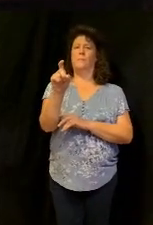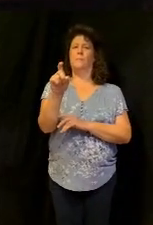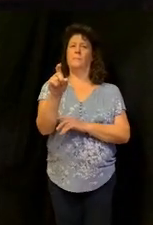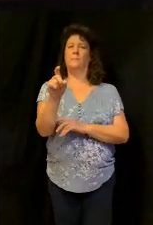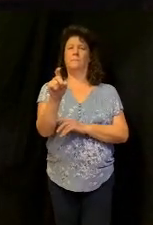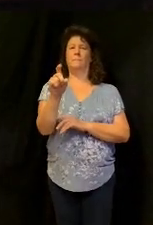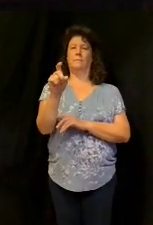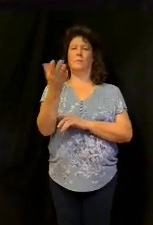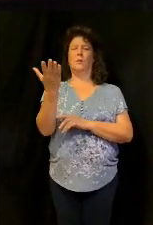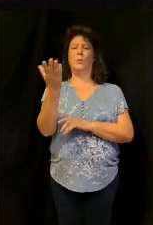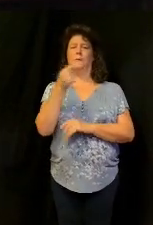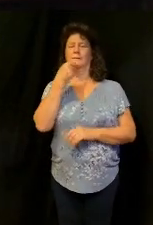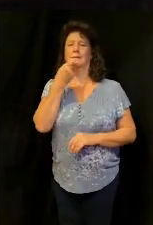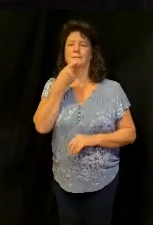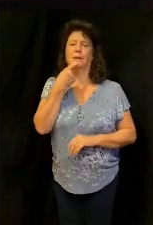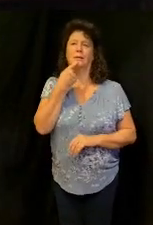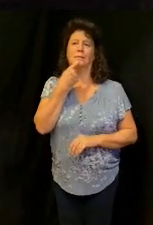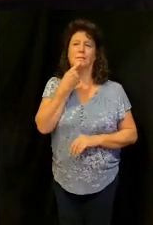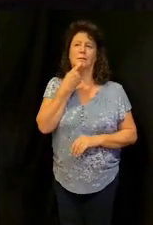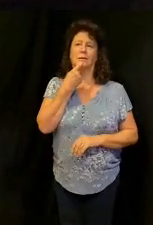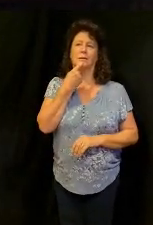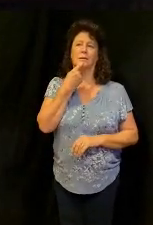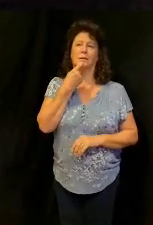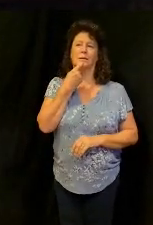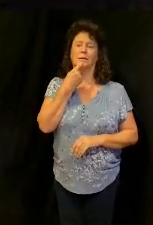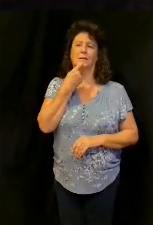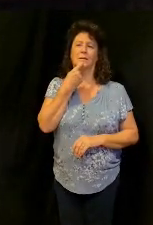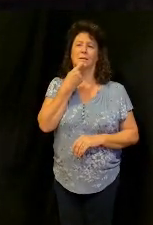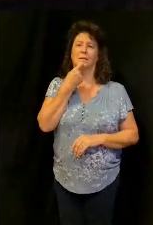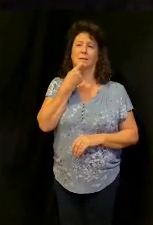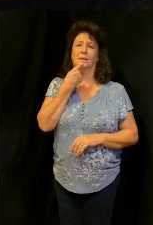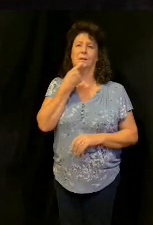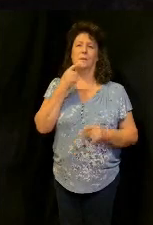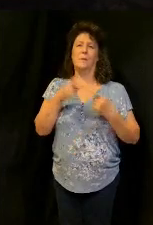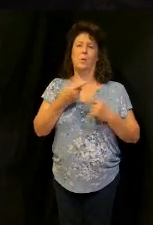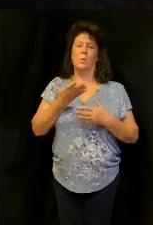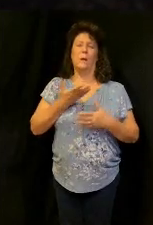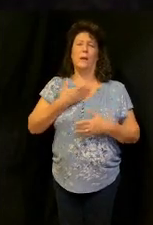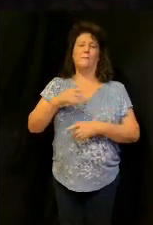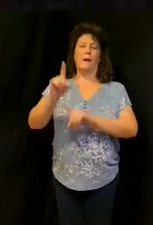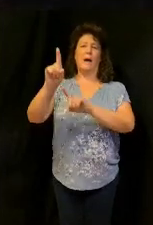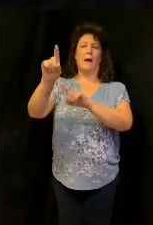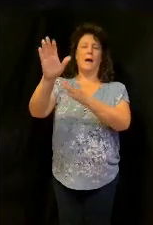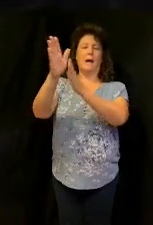what is that speaking to me about what I've asked him to do